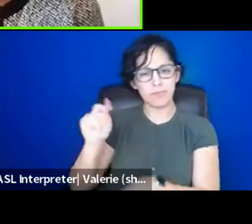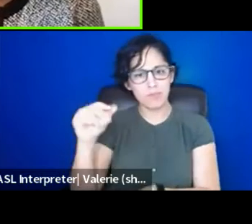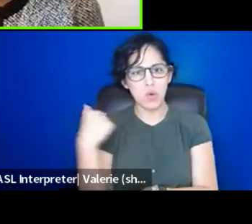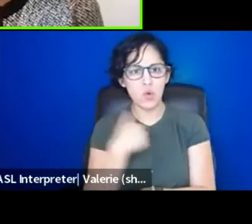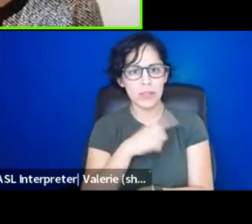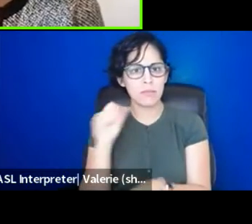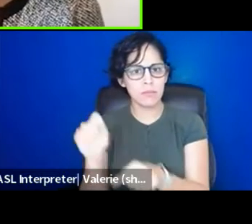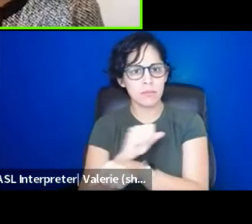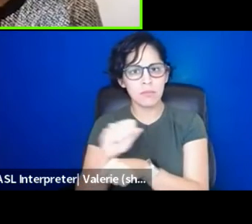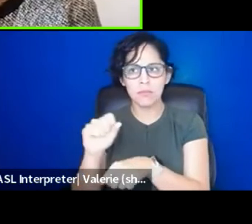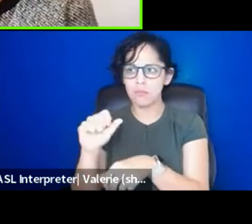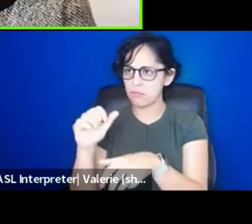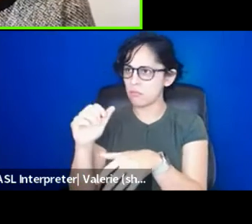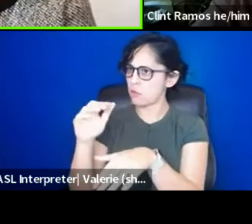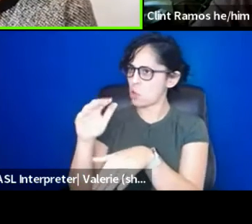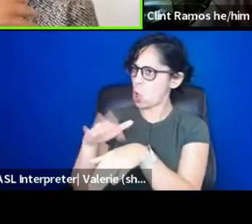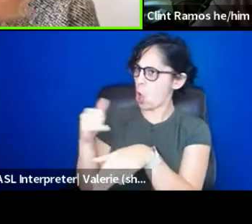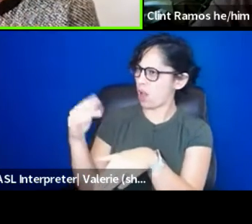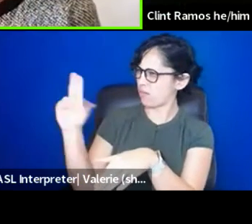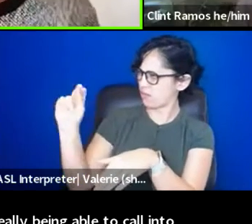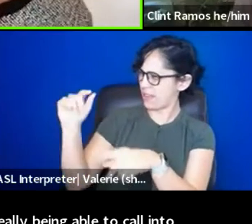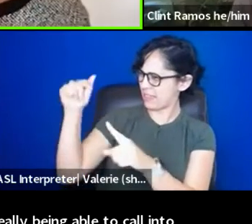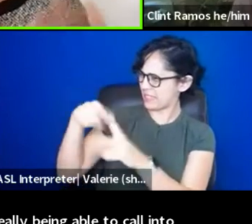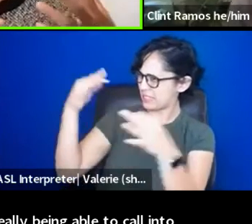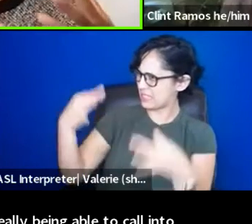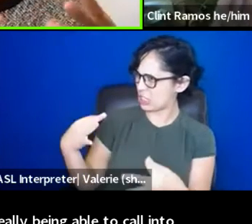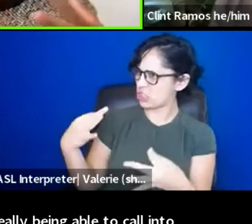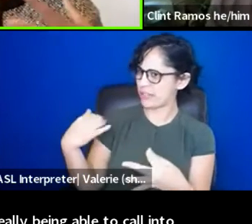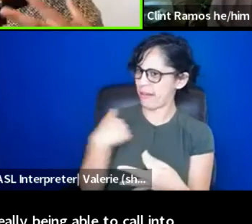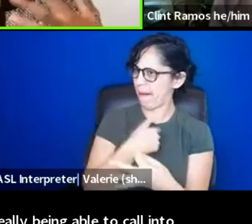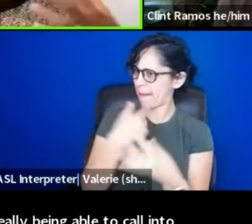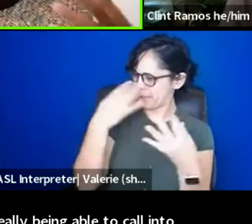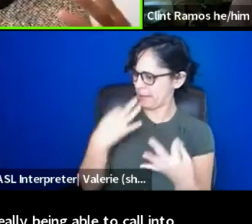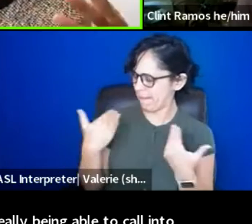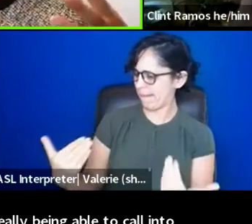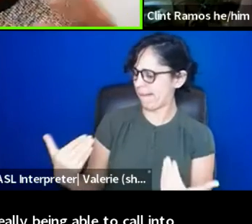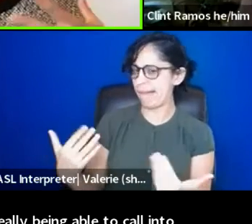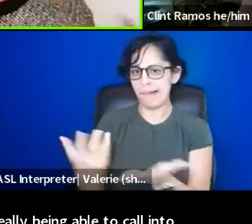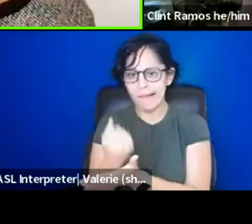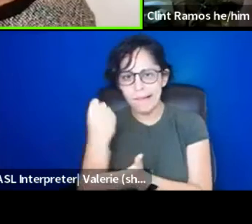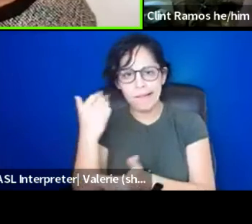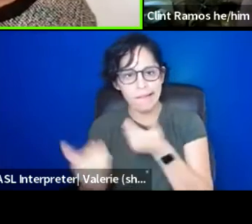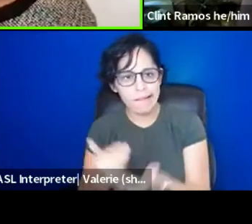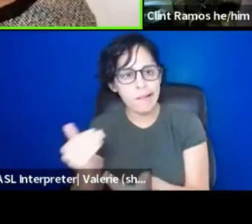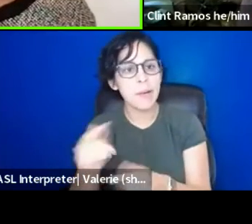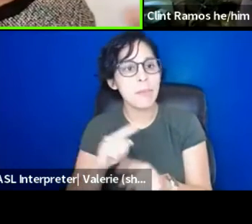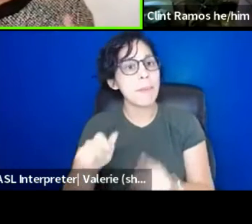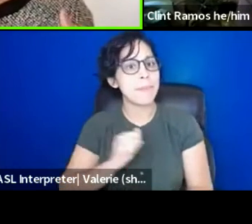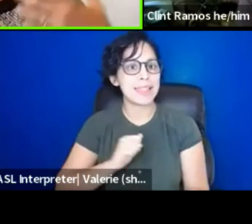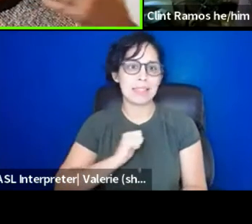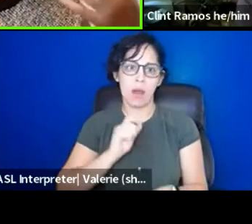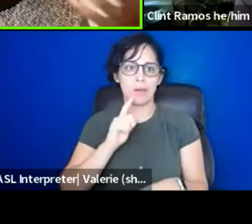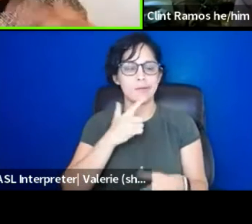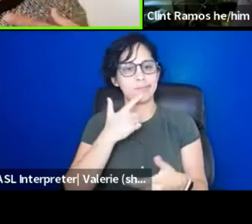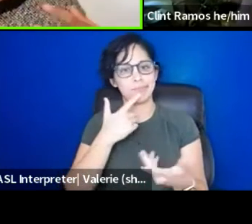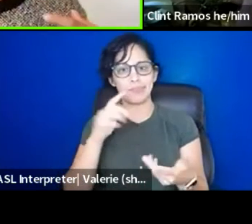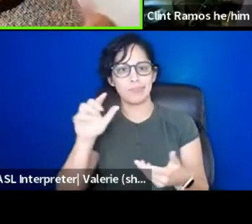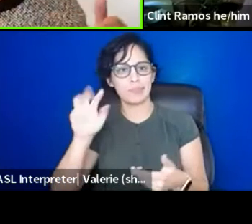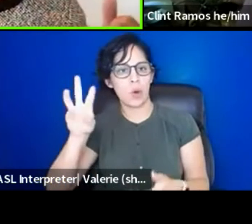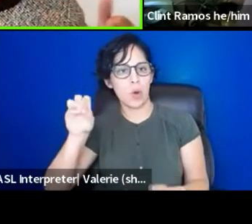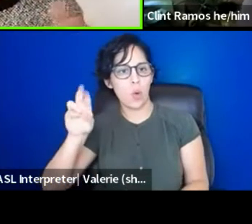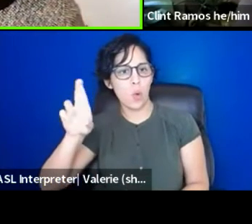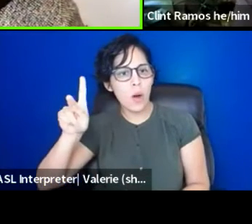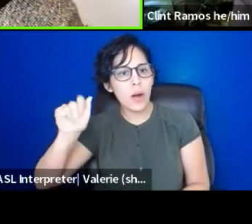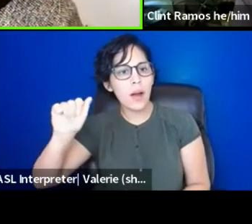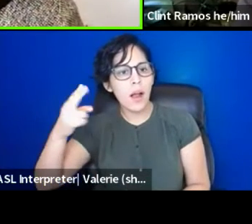call into action that it's a choice. So I've always thought, well, as a workaholic person as well, and as a person who's inherited